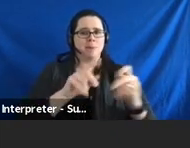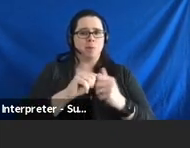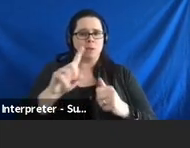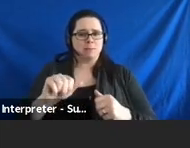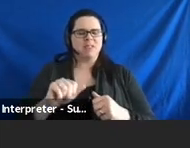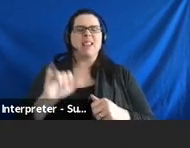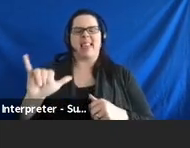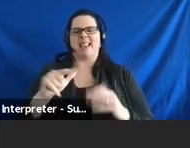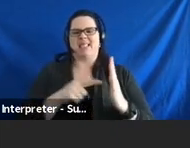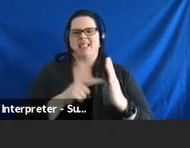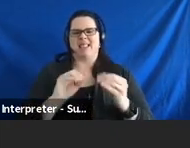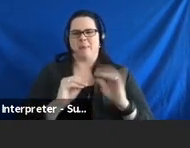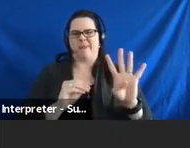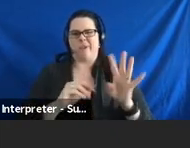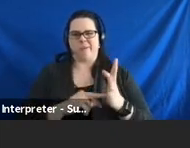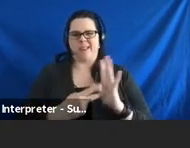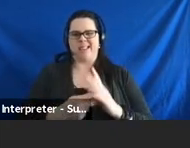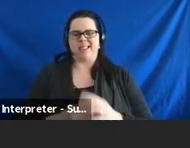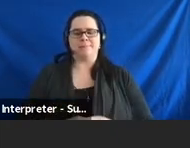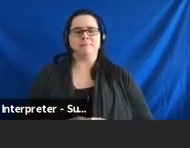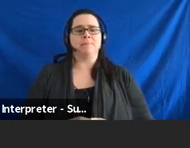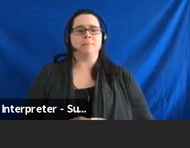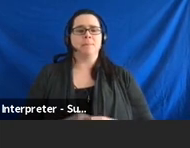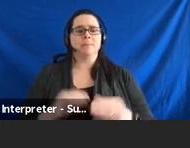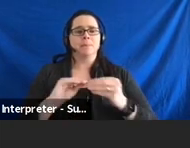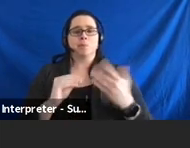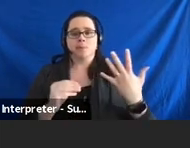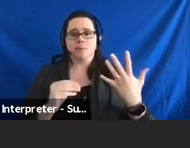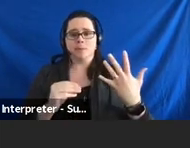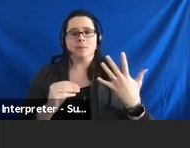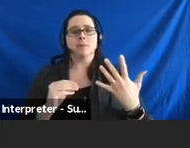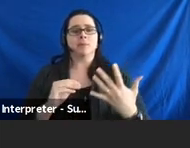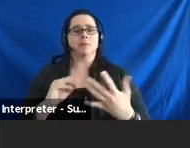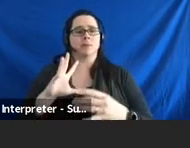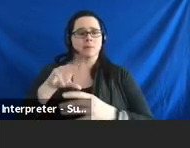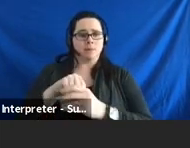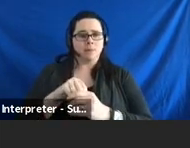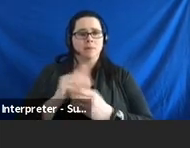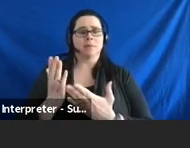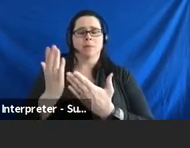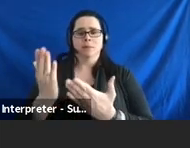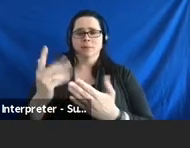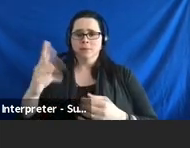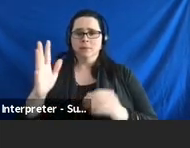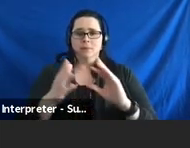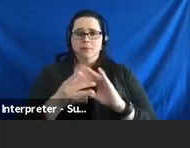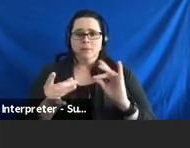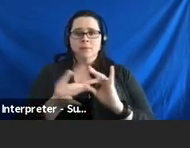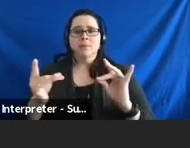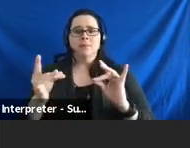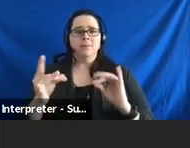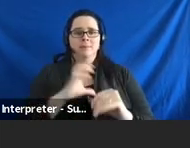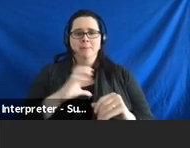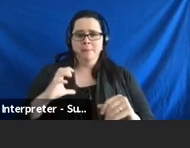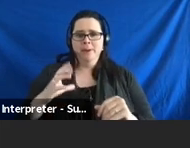that, that's what that activity is getting at. The next one, participate and provide public comment in commissions